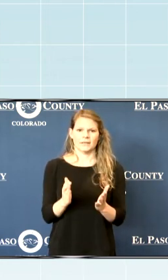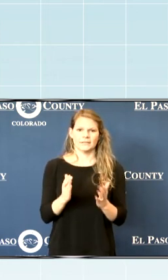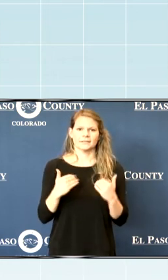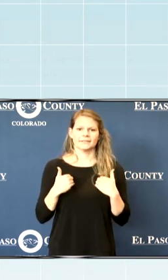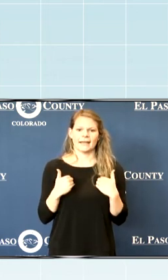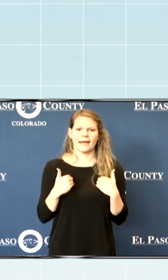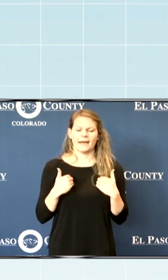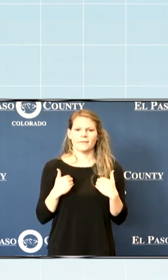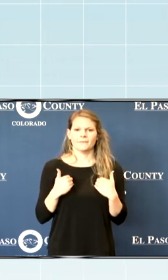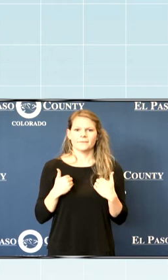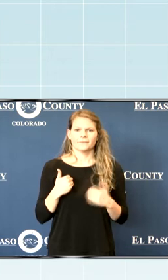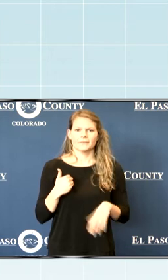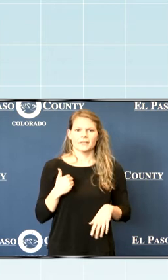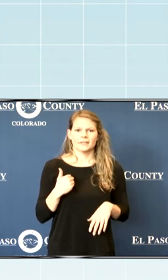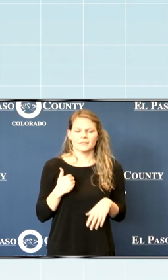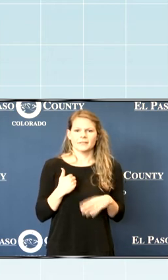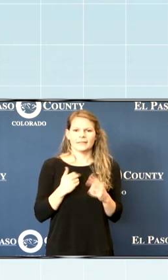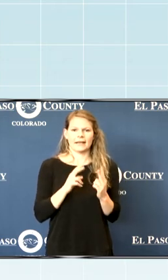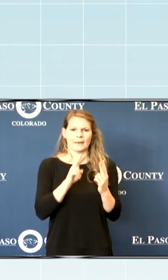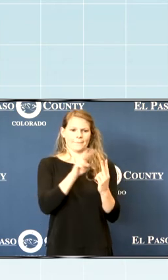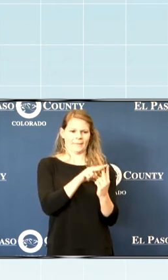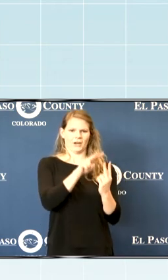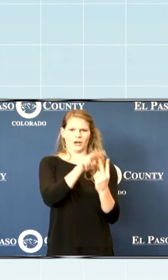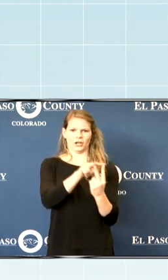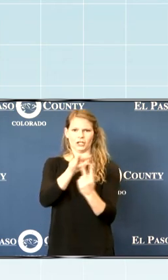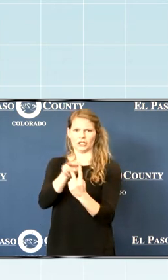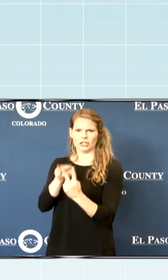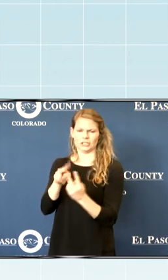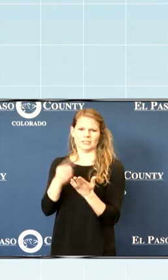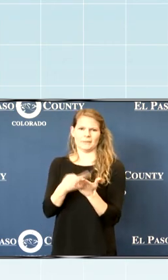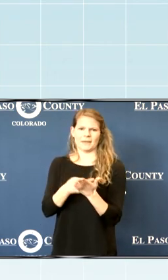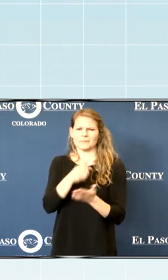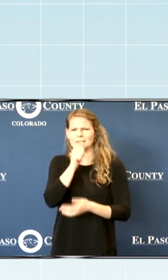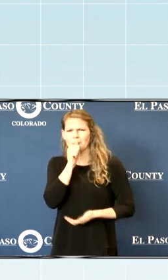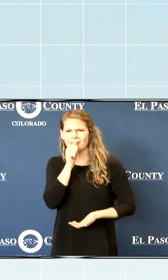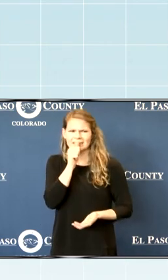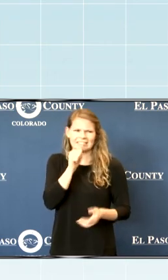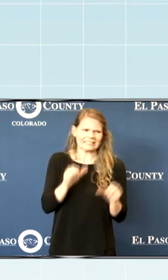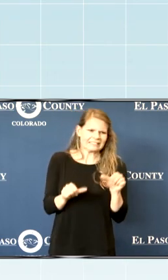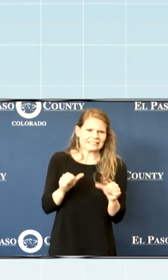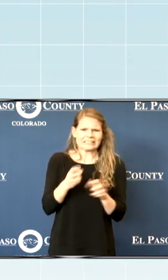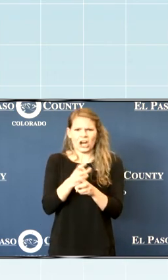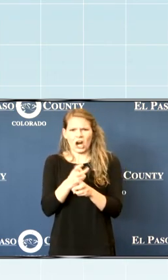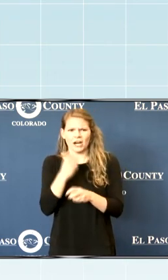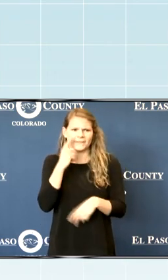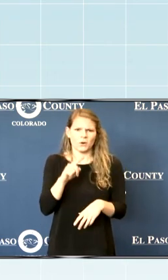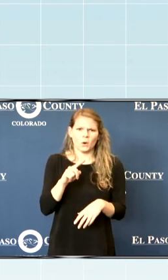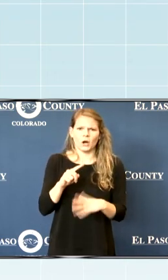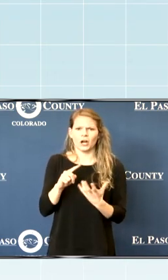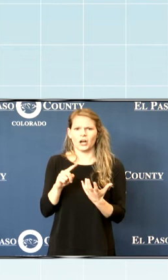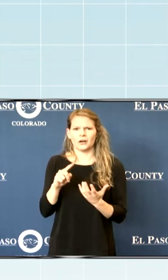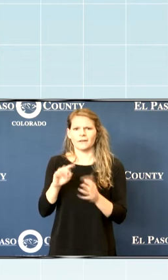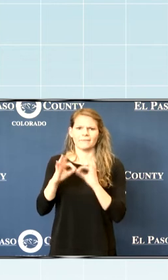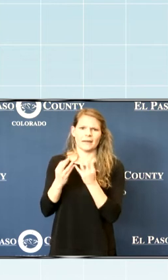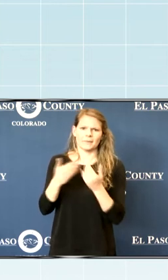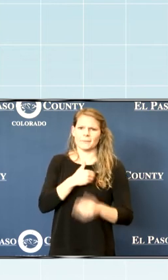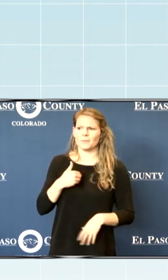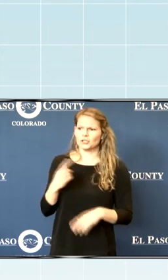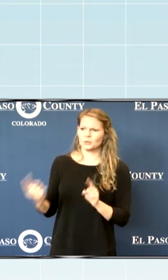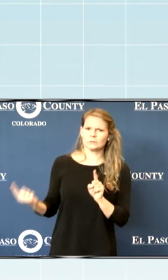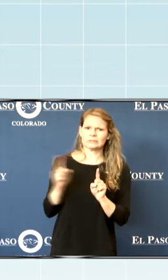two of our four dedicated workspaces, and it can be difficult to find privacy for a peer or a family member who comes into our office.